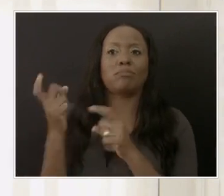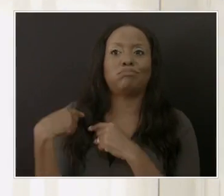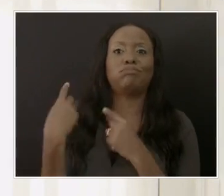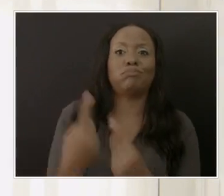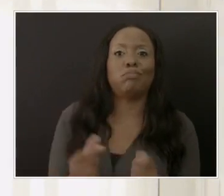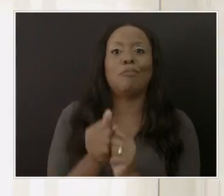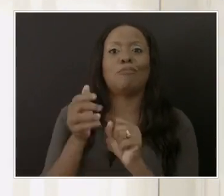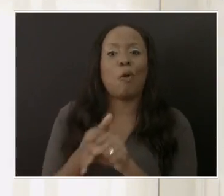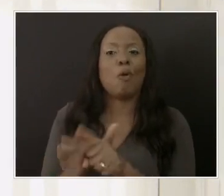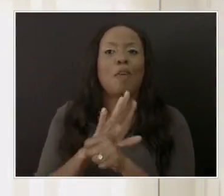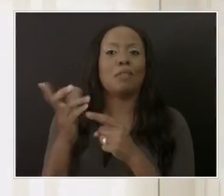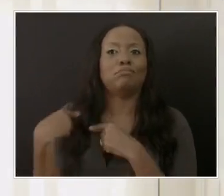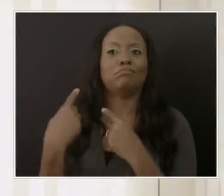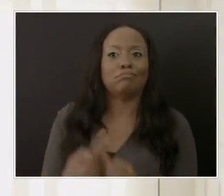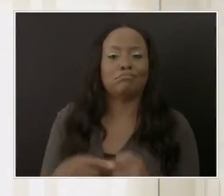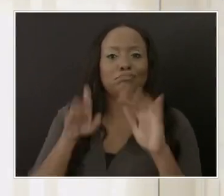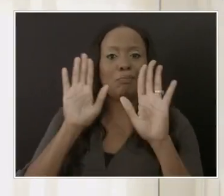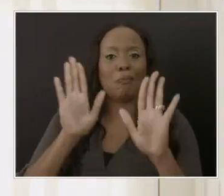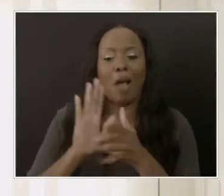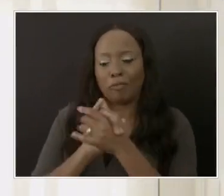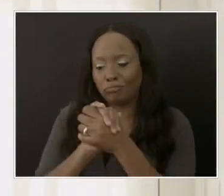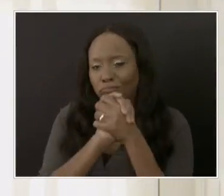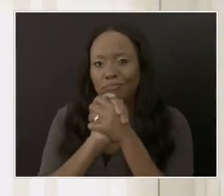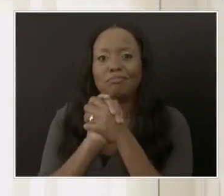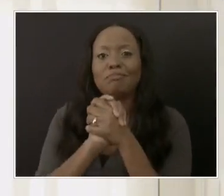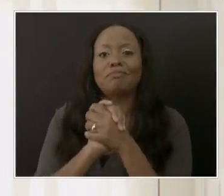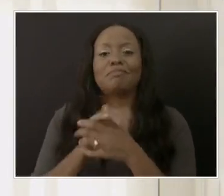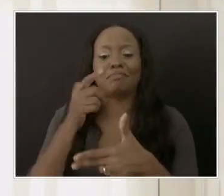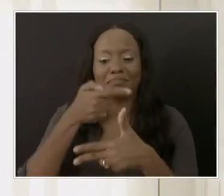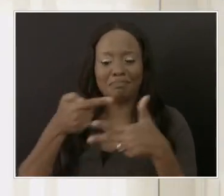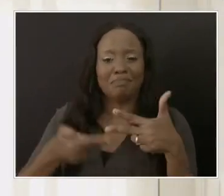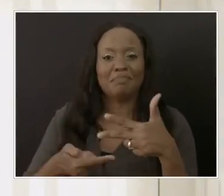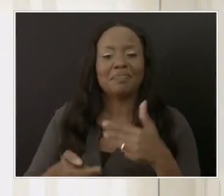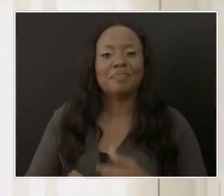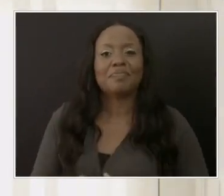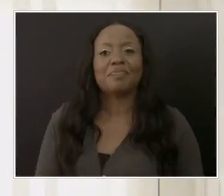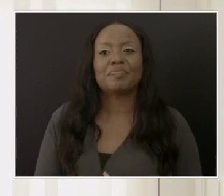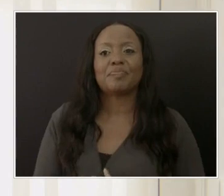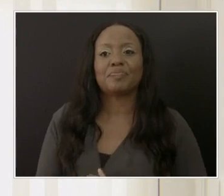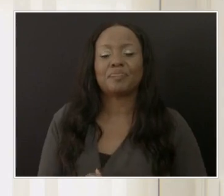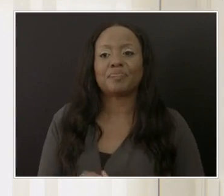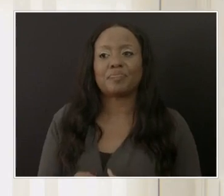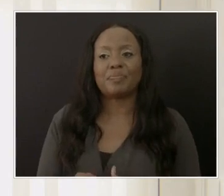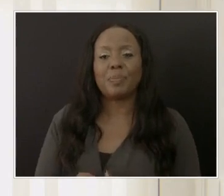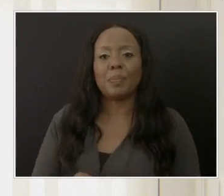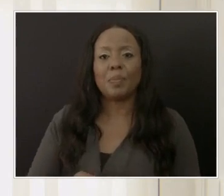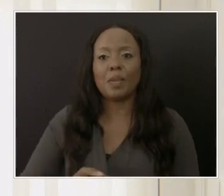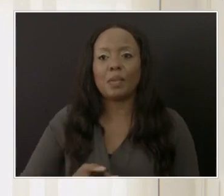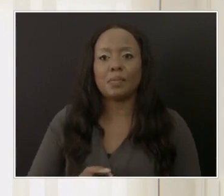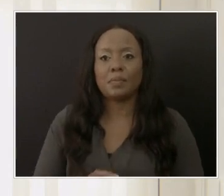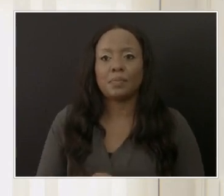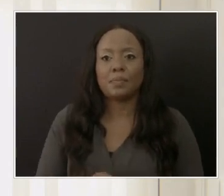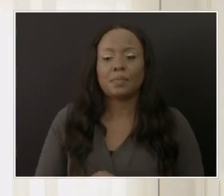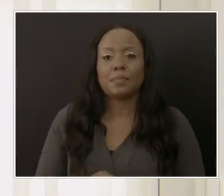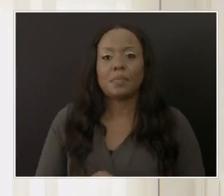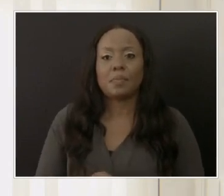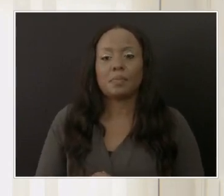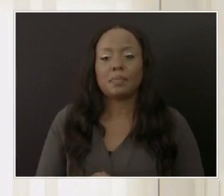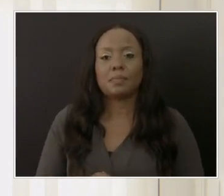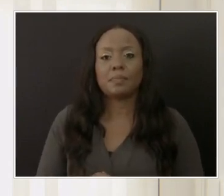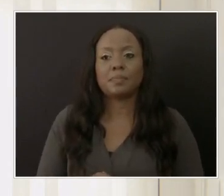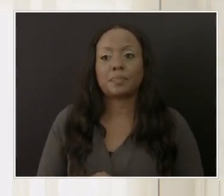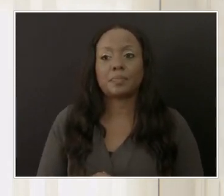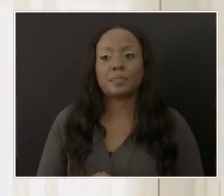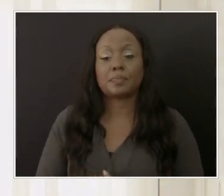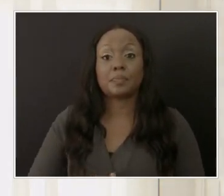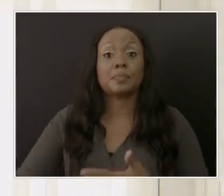in this country in the fight against COVID-19. We are going to get, first of all, an update from the chief medical